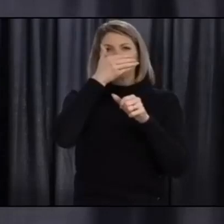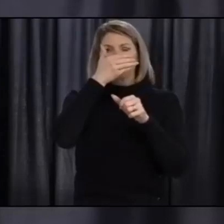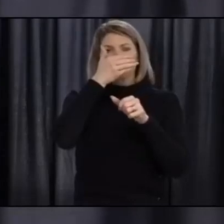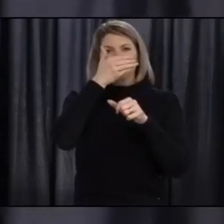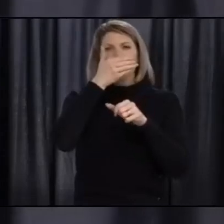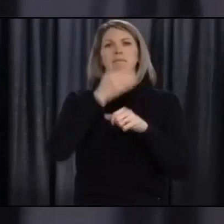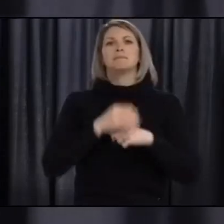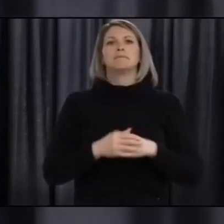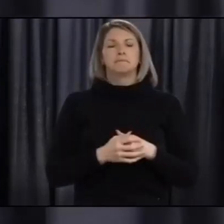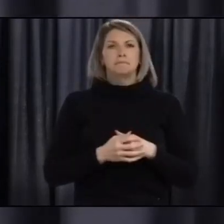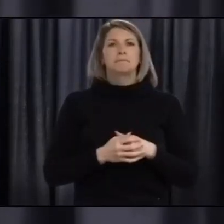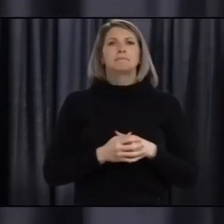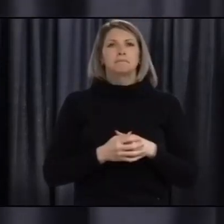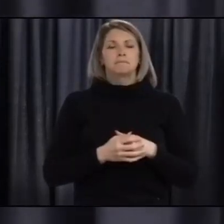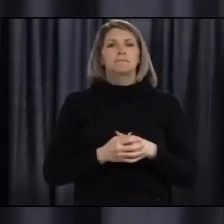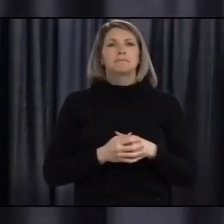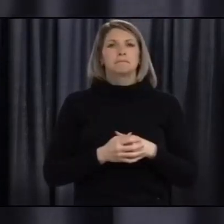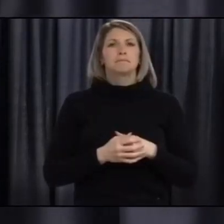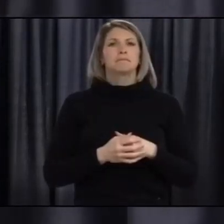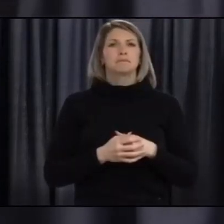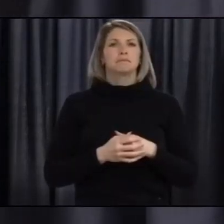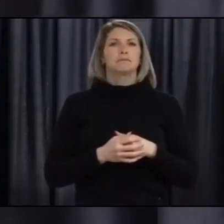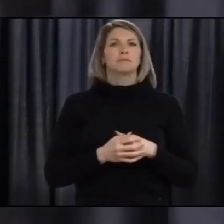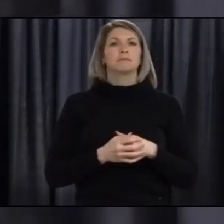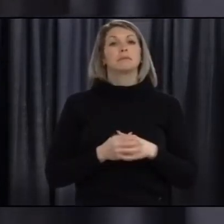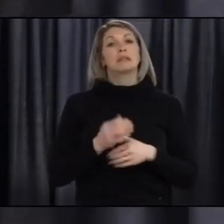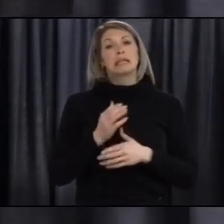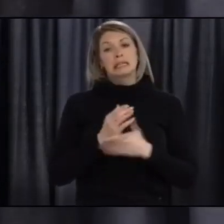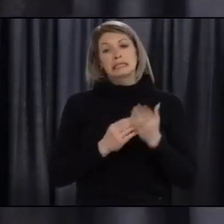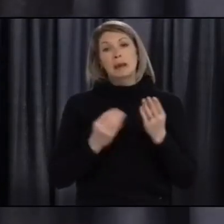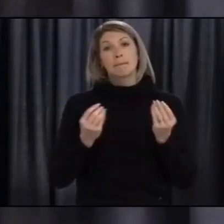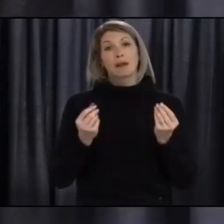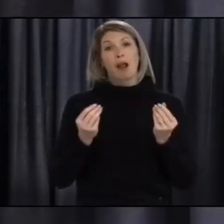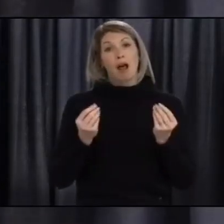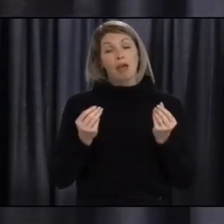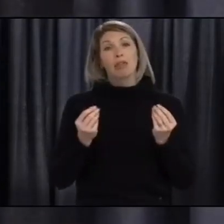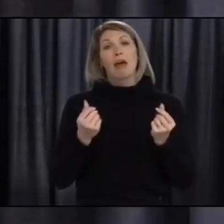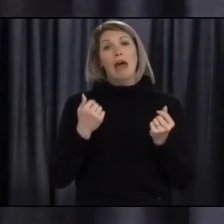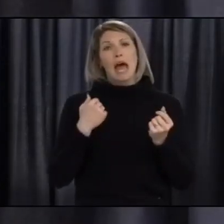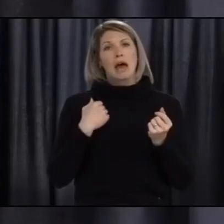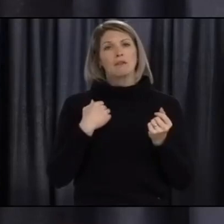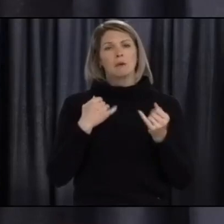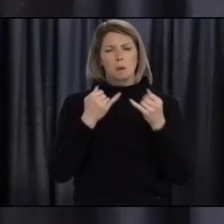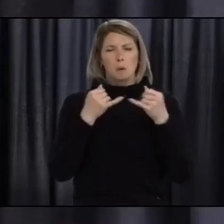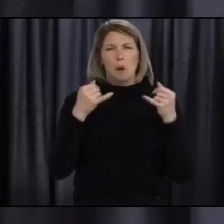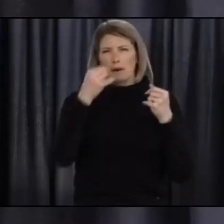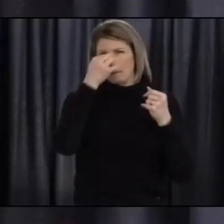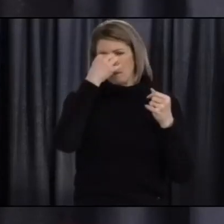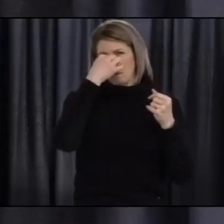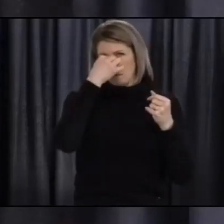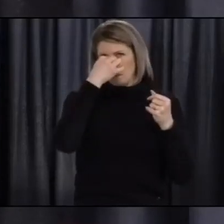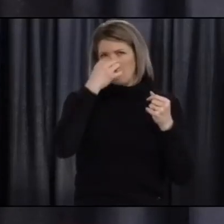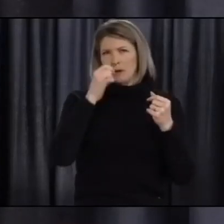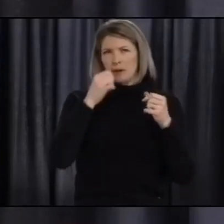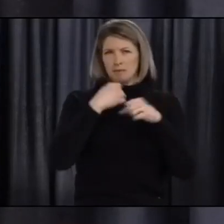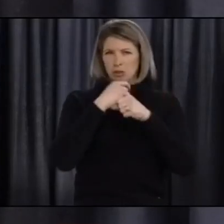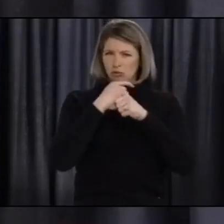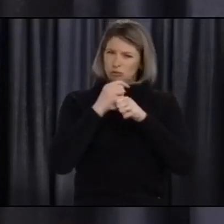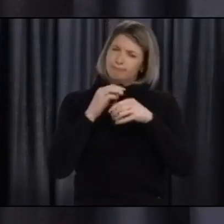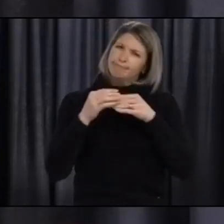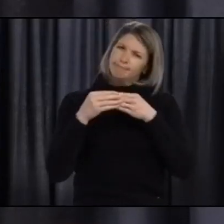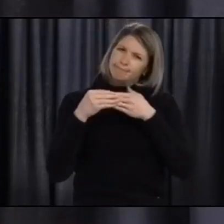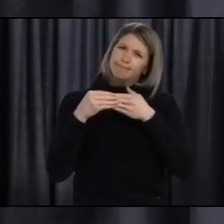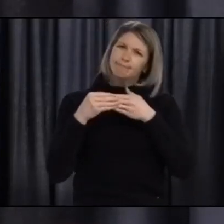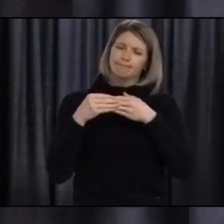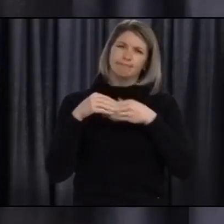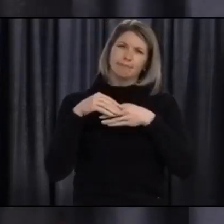possible. Again, some cloth masks have a wire to tighten it over the nose. Once again, it